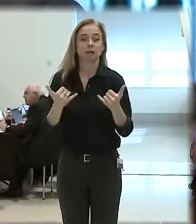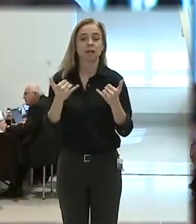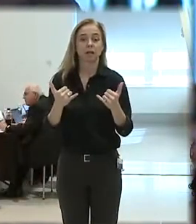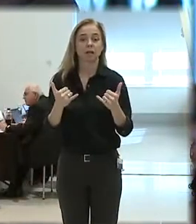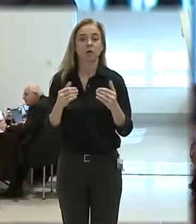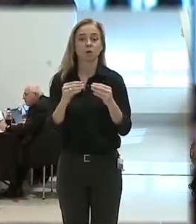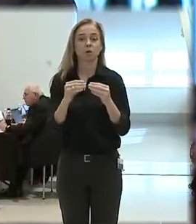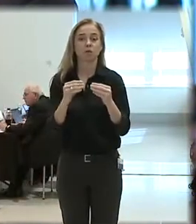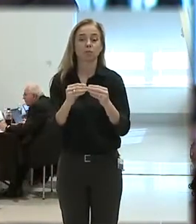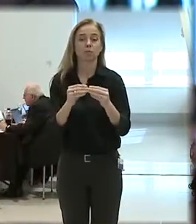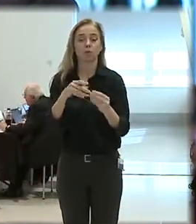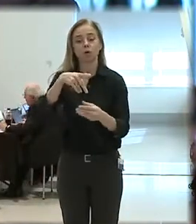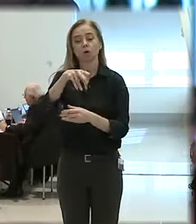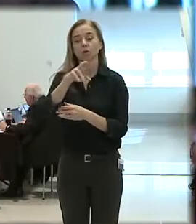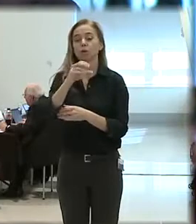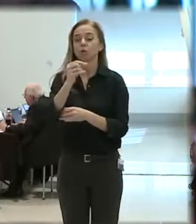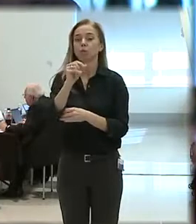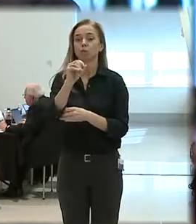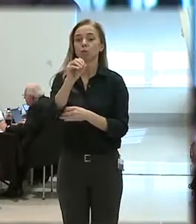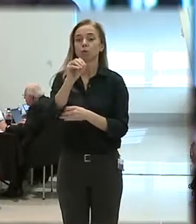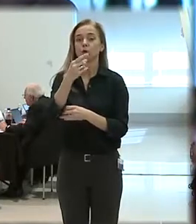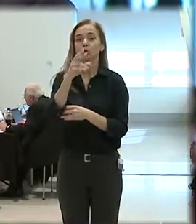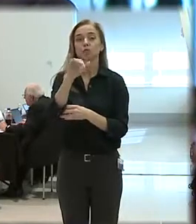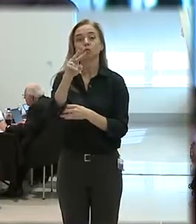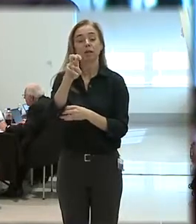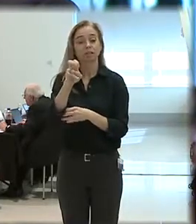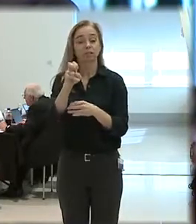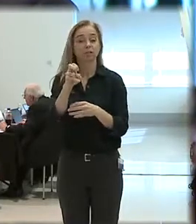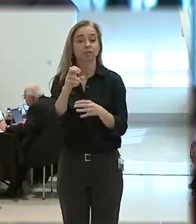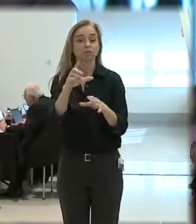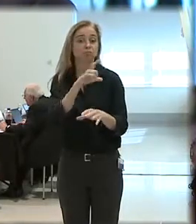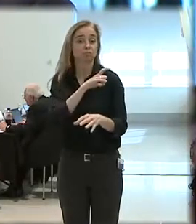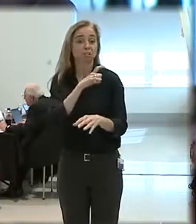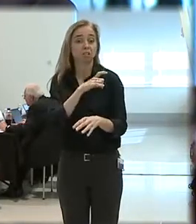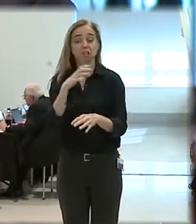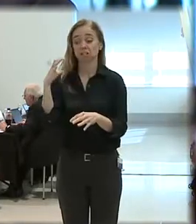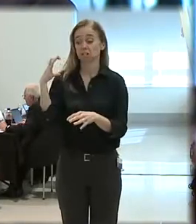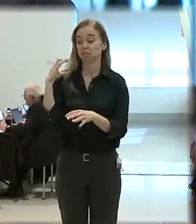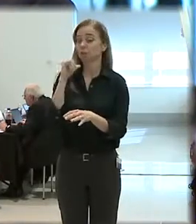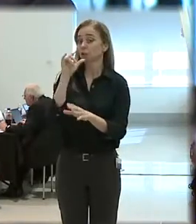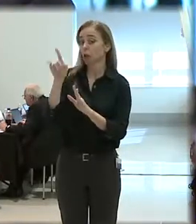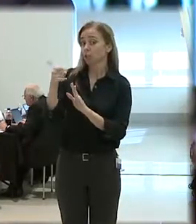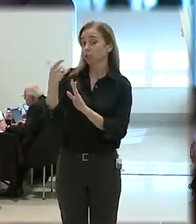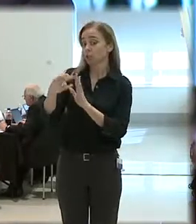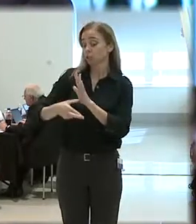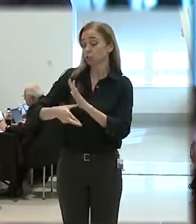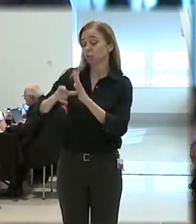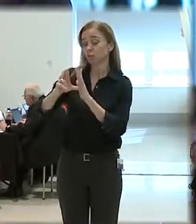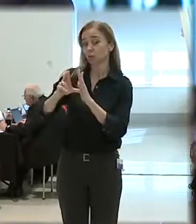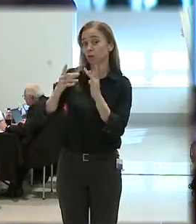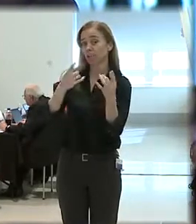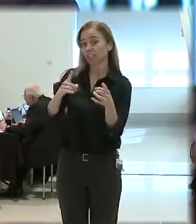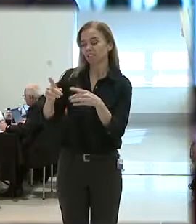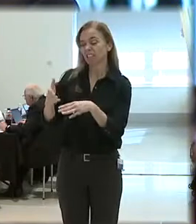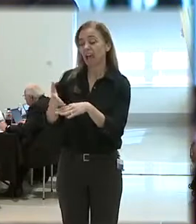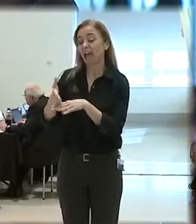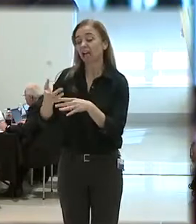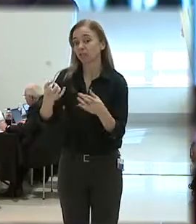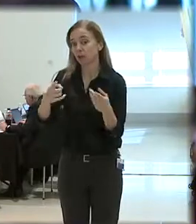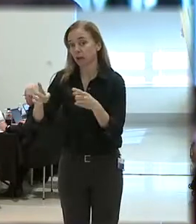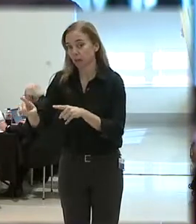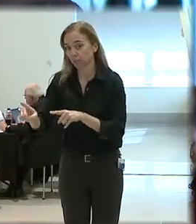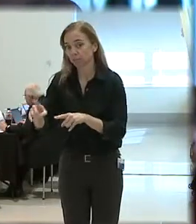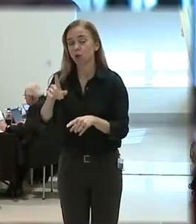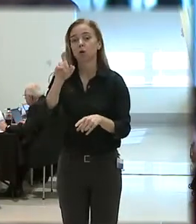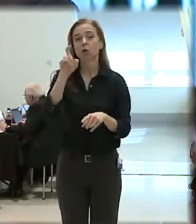police chiefs and sheriffs, namely that in addition to reviewing particular use of force incidents after the fact, we need